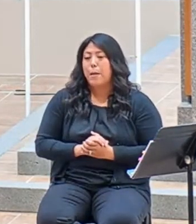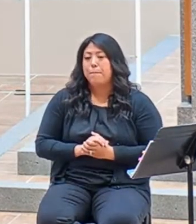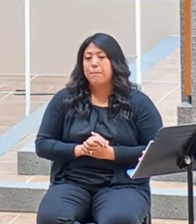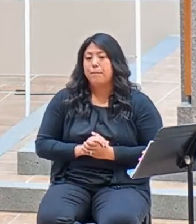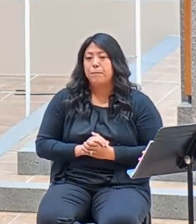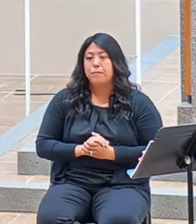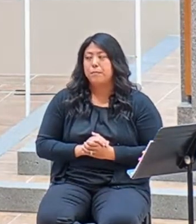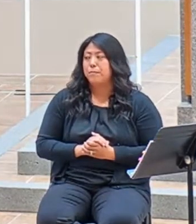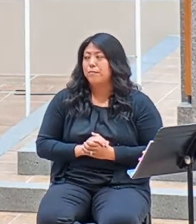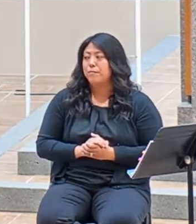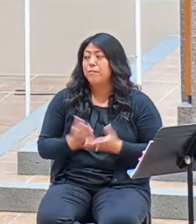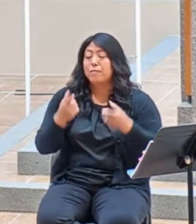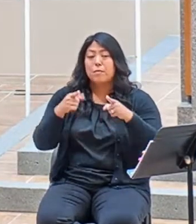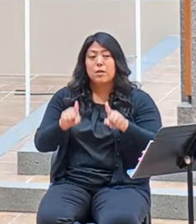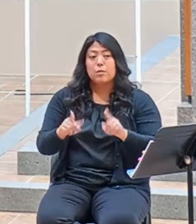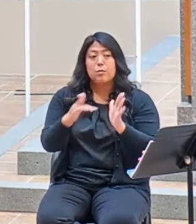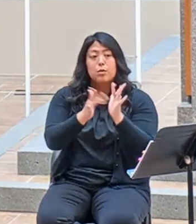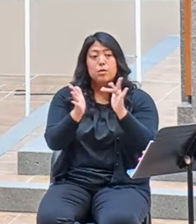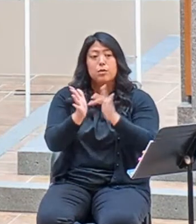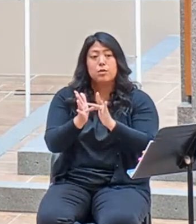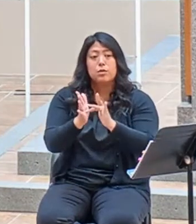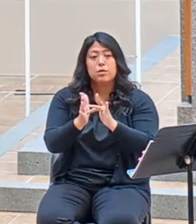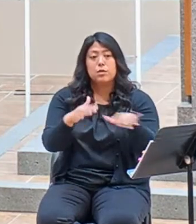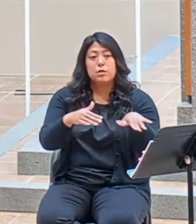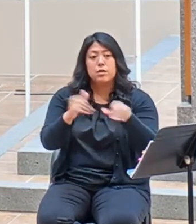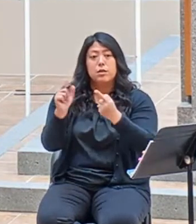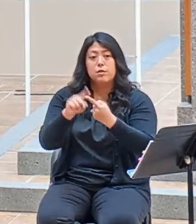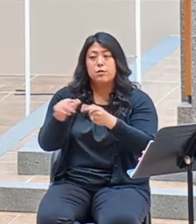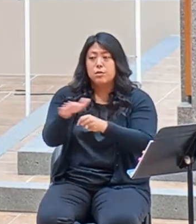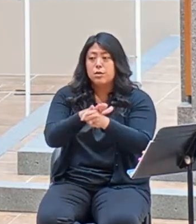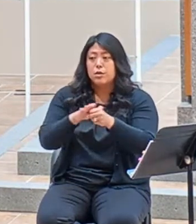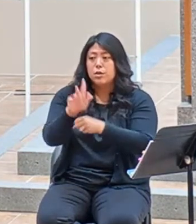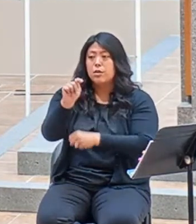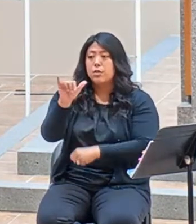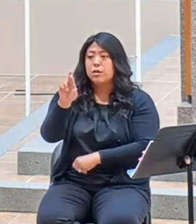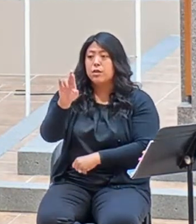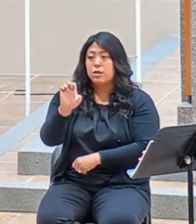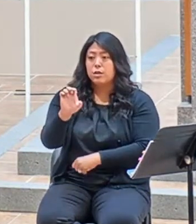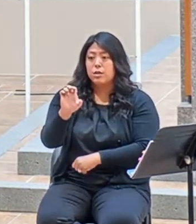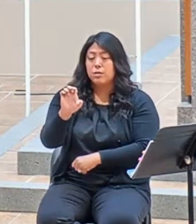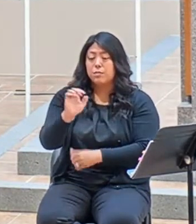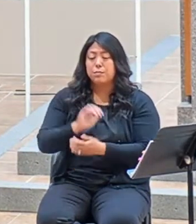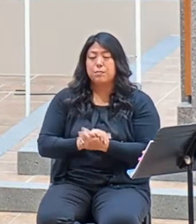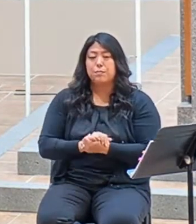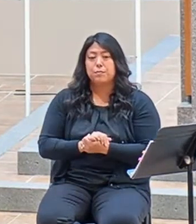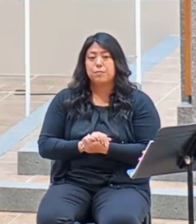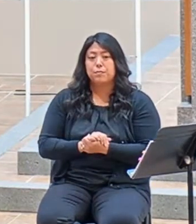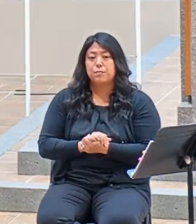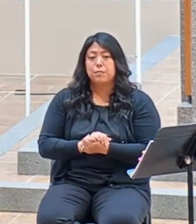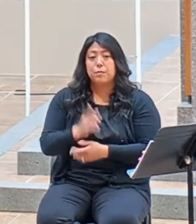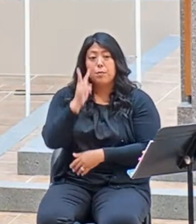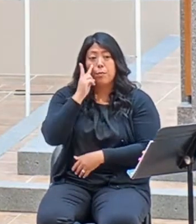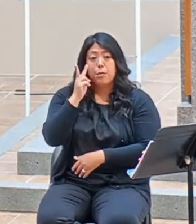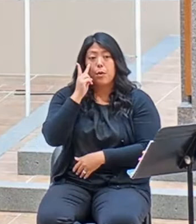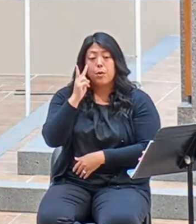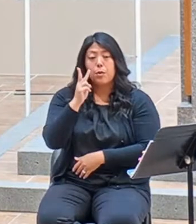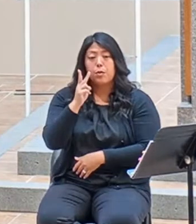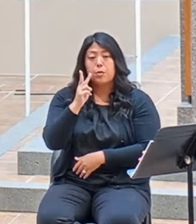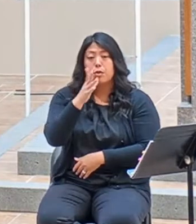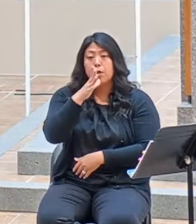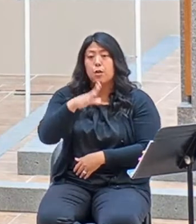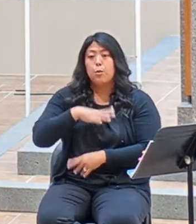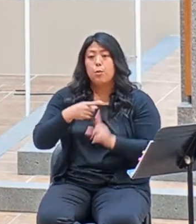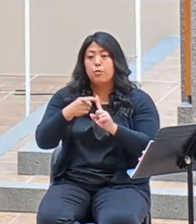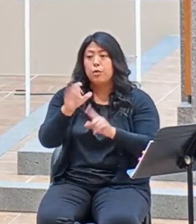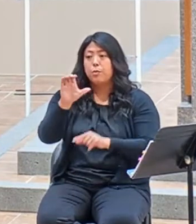At that time, Jesus withdrew to the region of Tyre and Sidon. And behold, a Canaanite woman